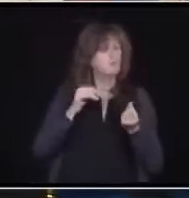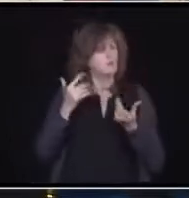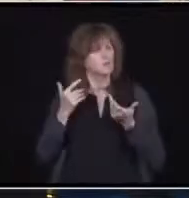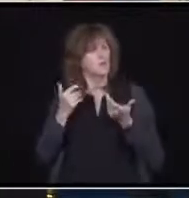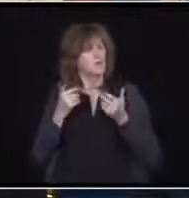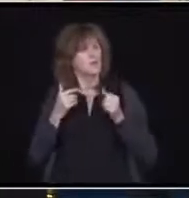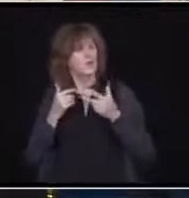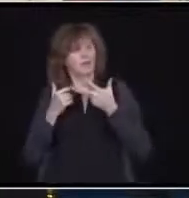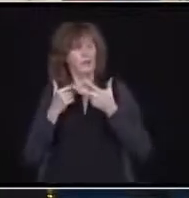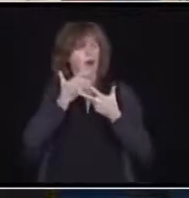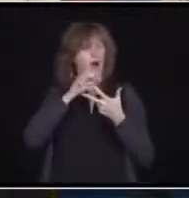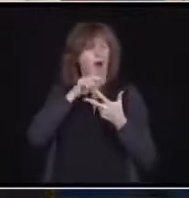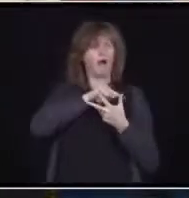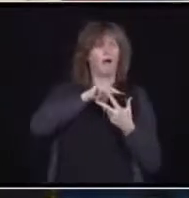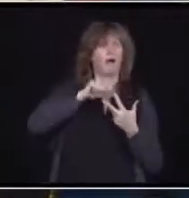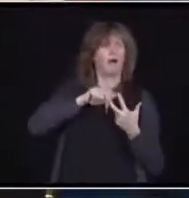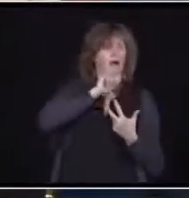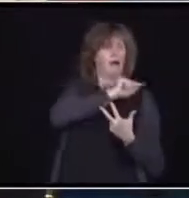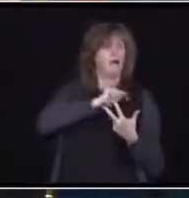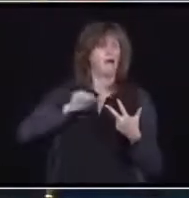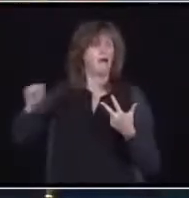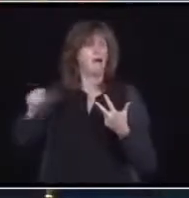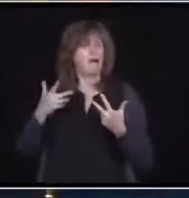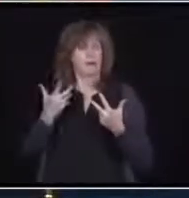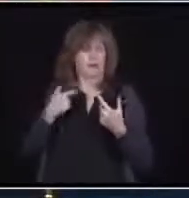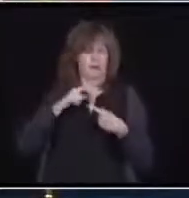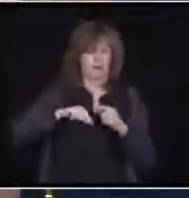the rest of the province. But I'll pass it to Dr. Williams.